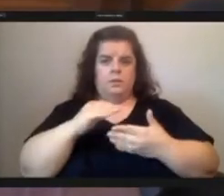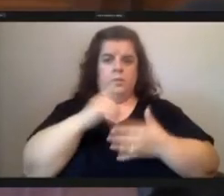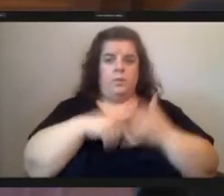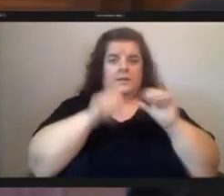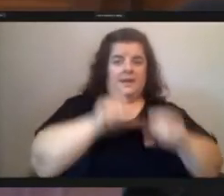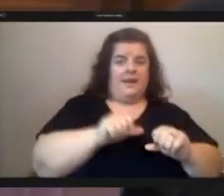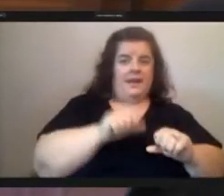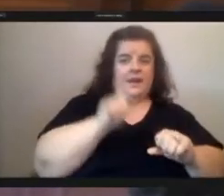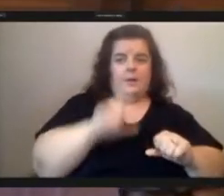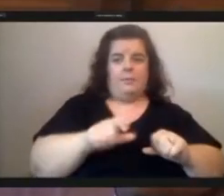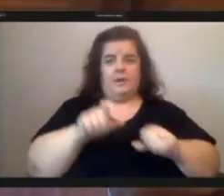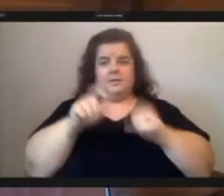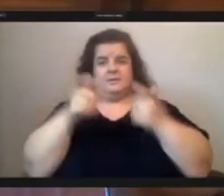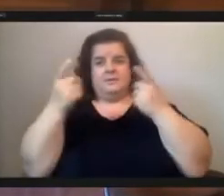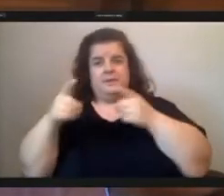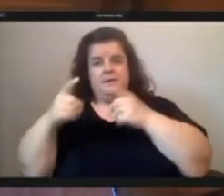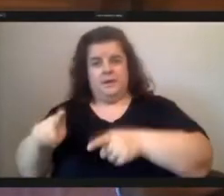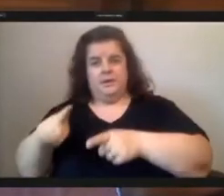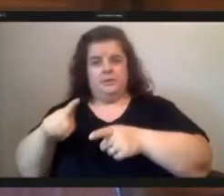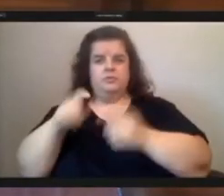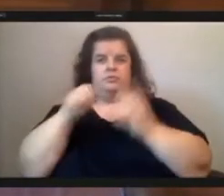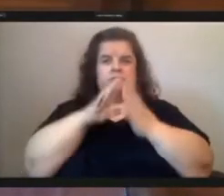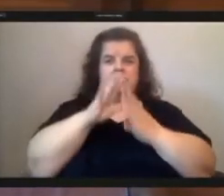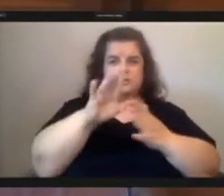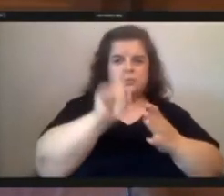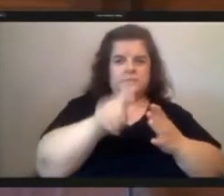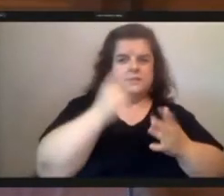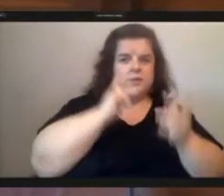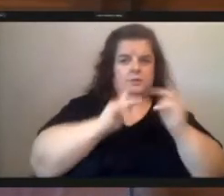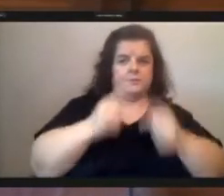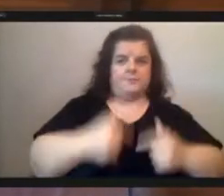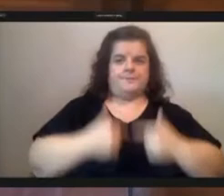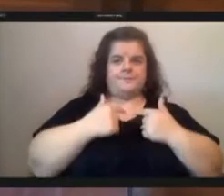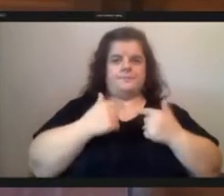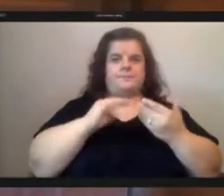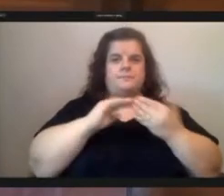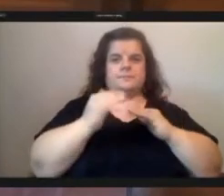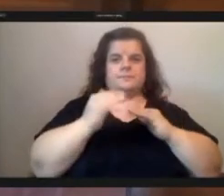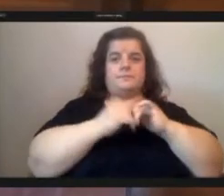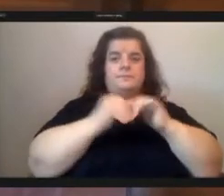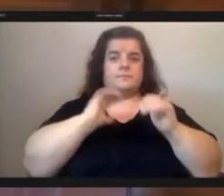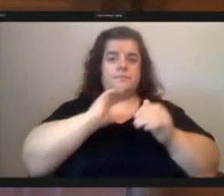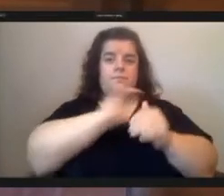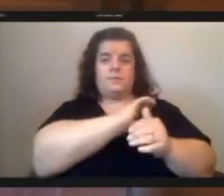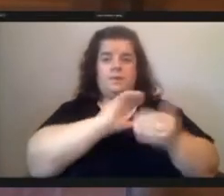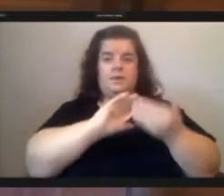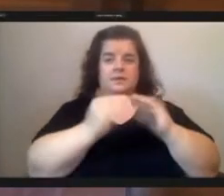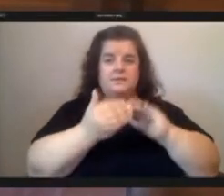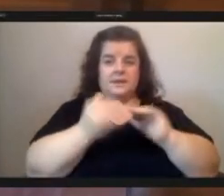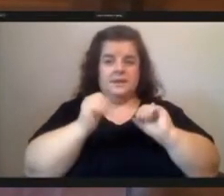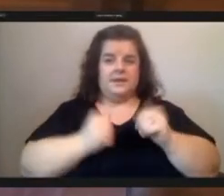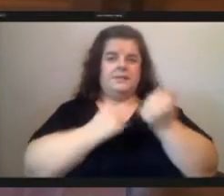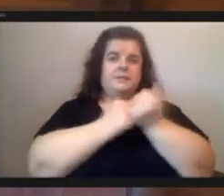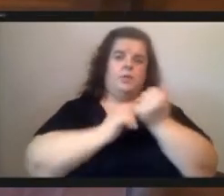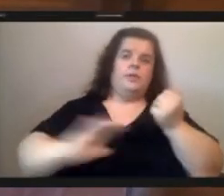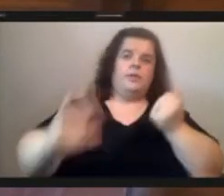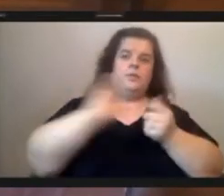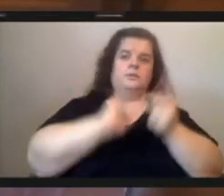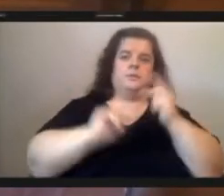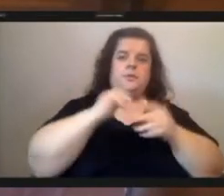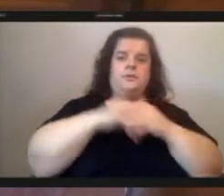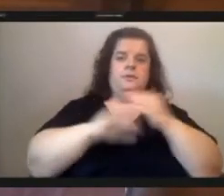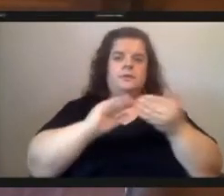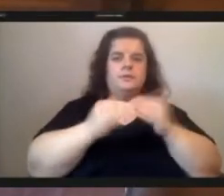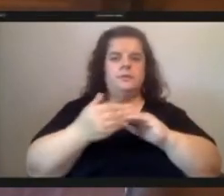of those living in these communities and specifically how city council can support the solutions identified by the communities themselves i'm a